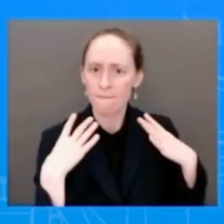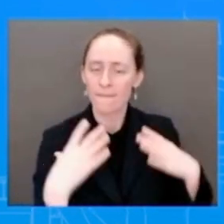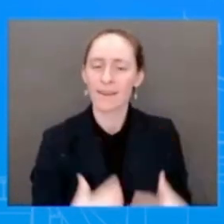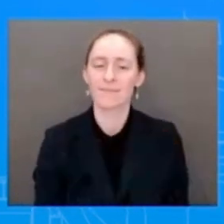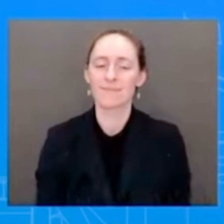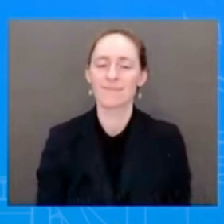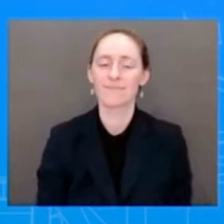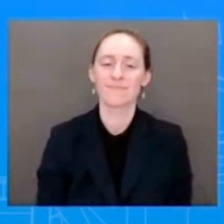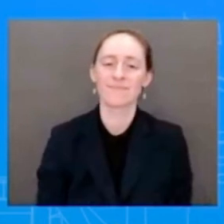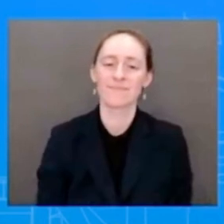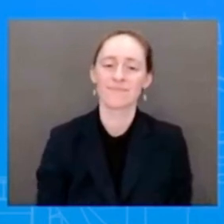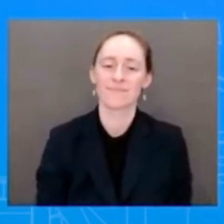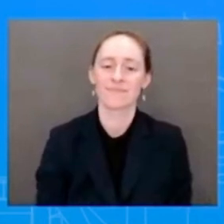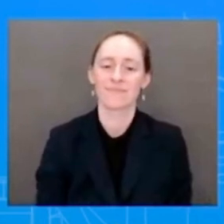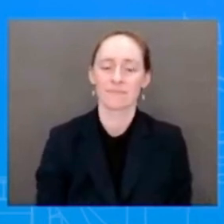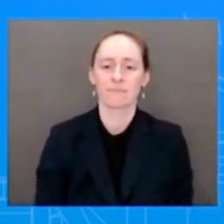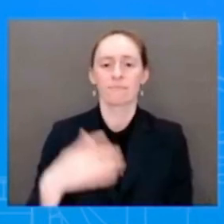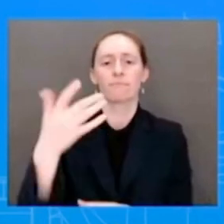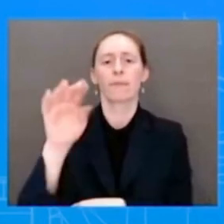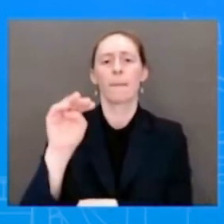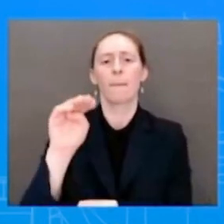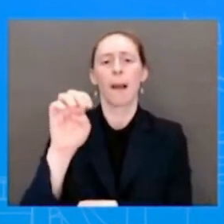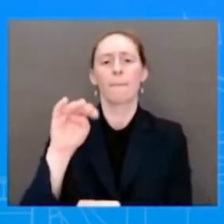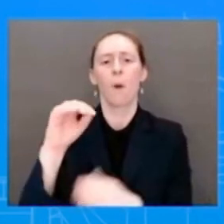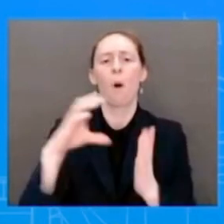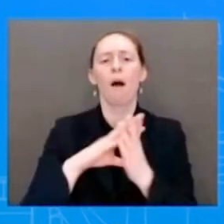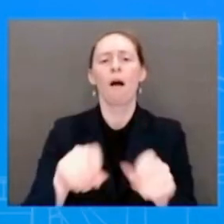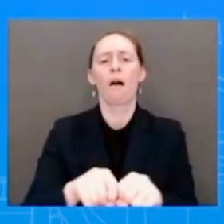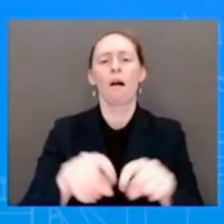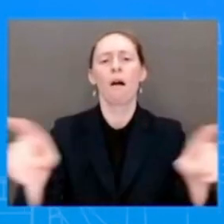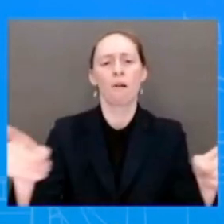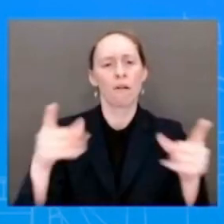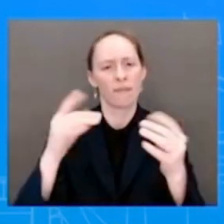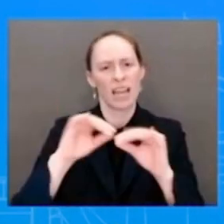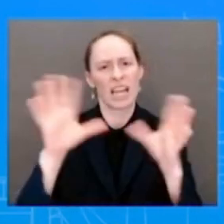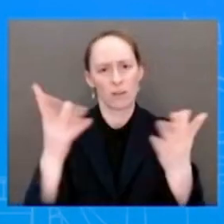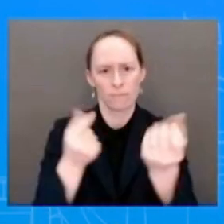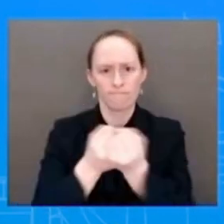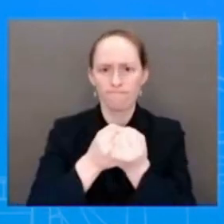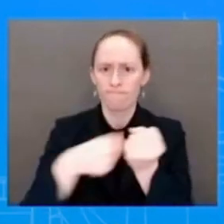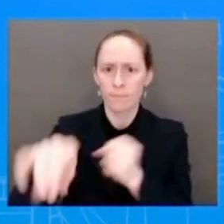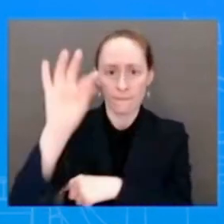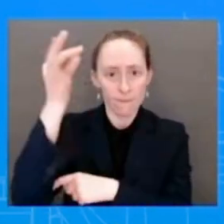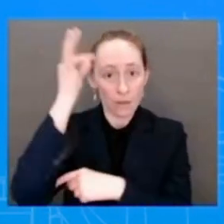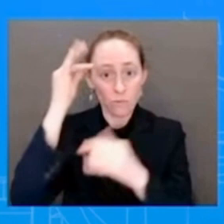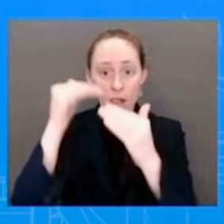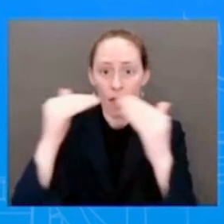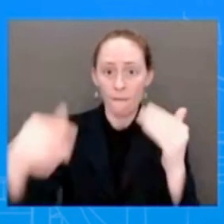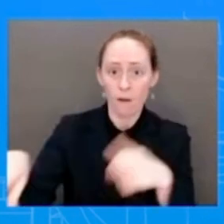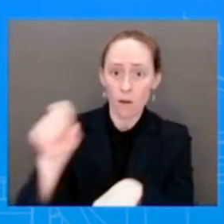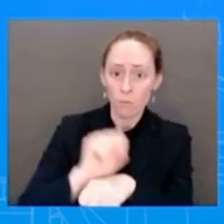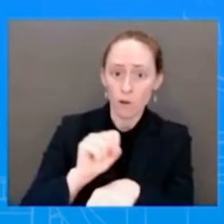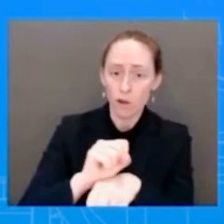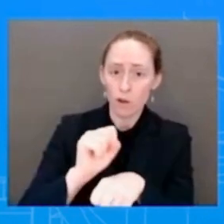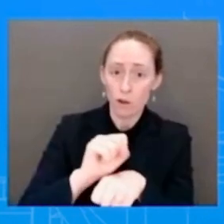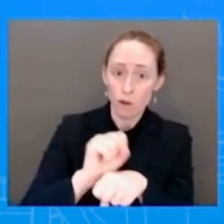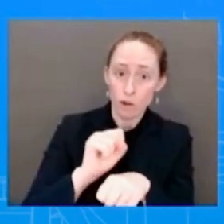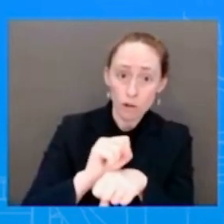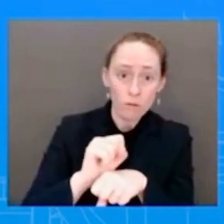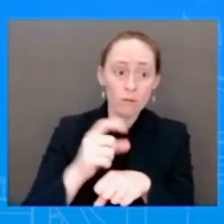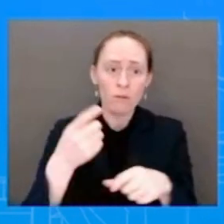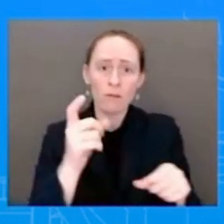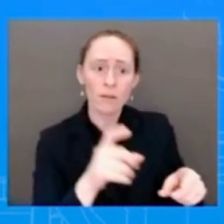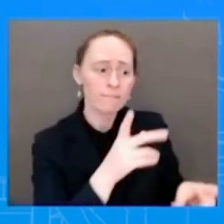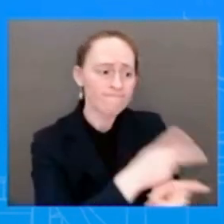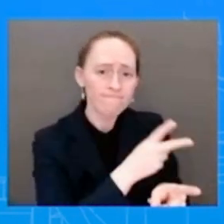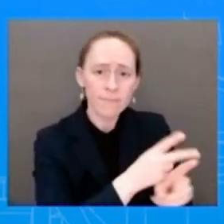employees' access to leave when they need to care for themselves or a loved one, including during their first year of employment and for